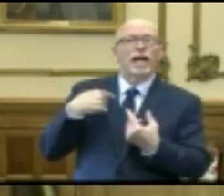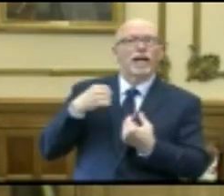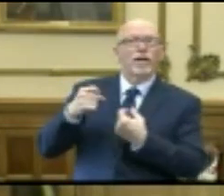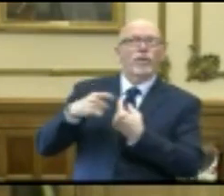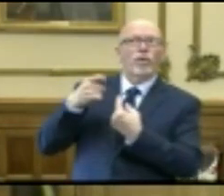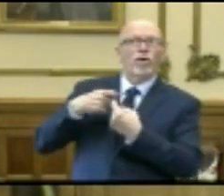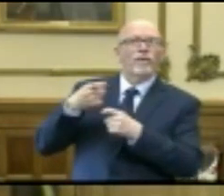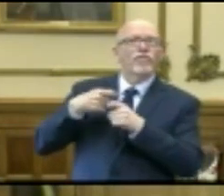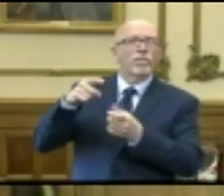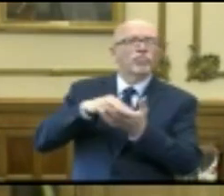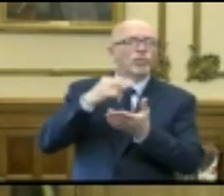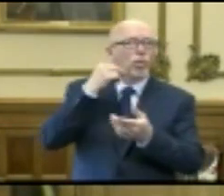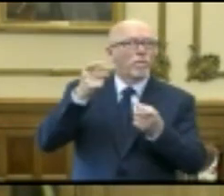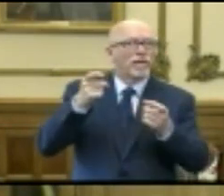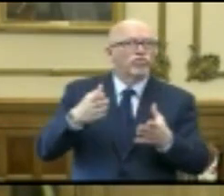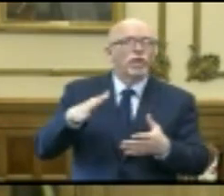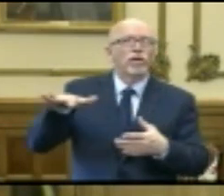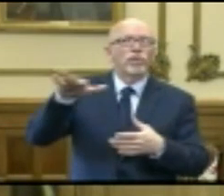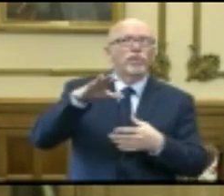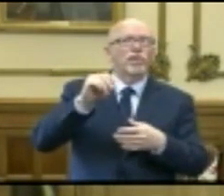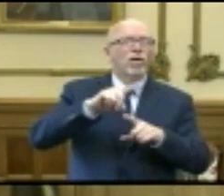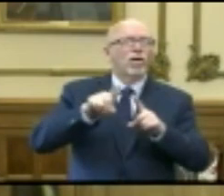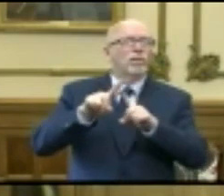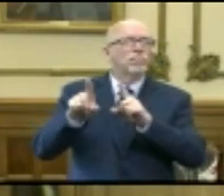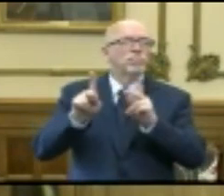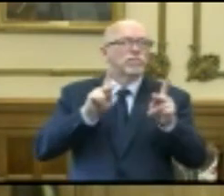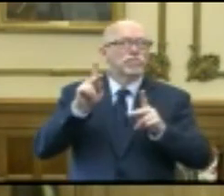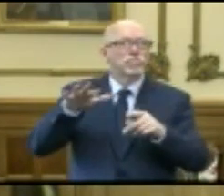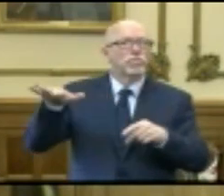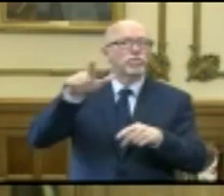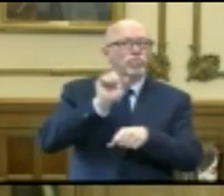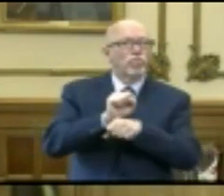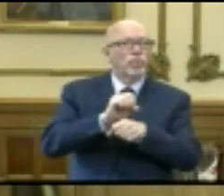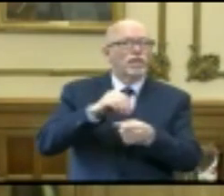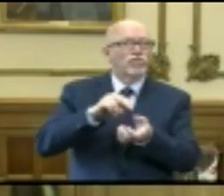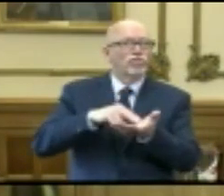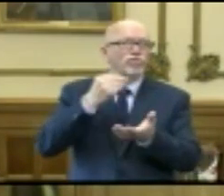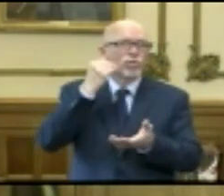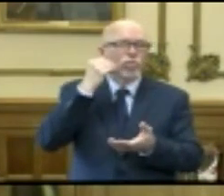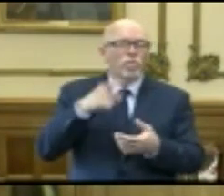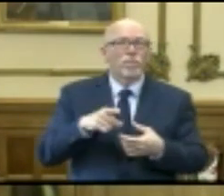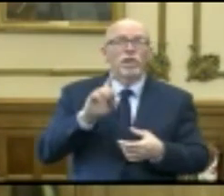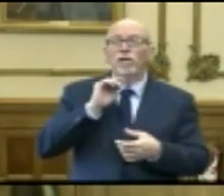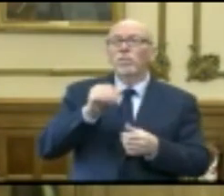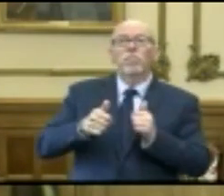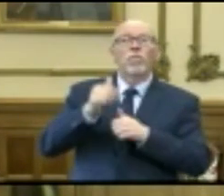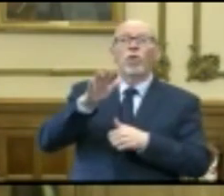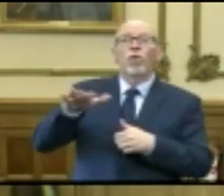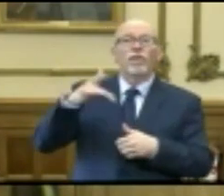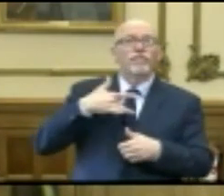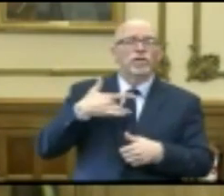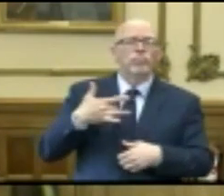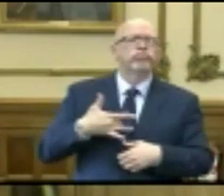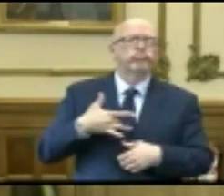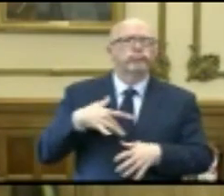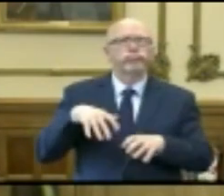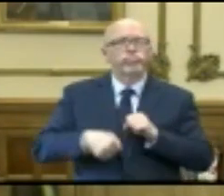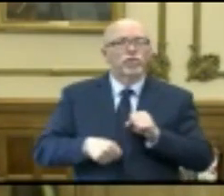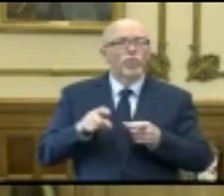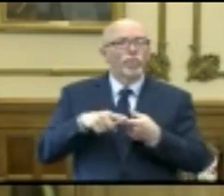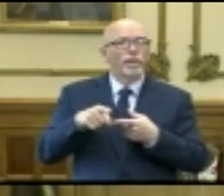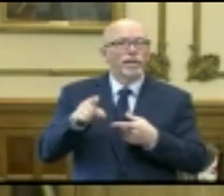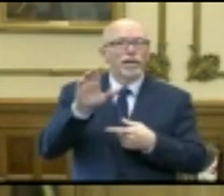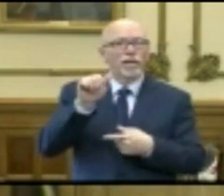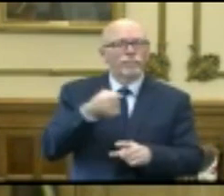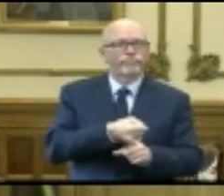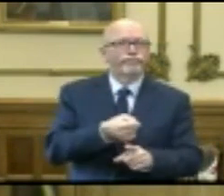administrators and other individuals that work in these nursing homes and the overwhelming grief they have because of the